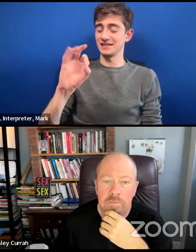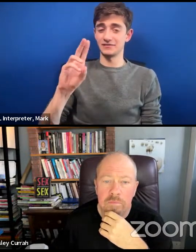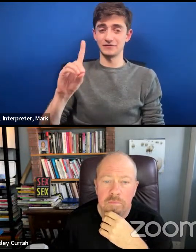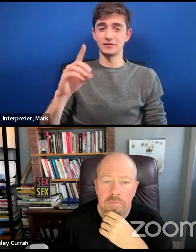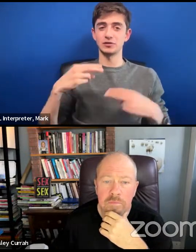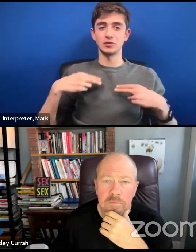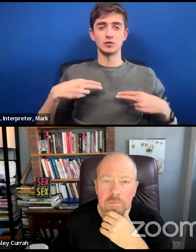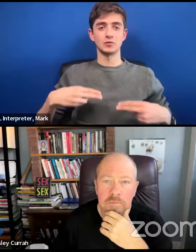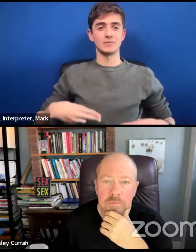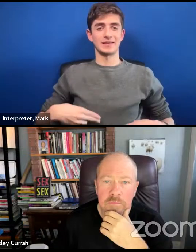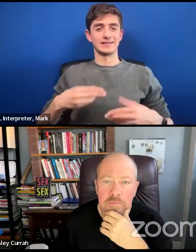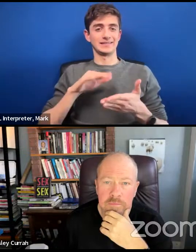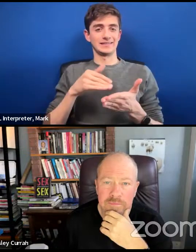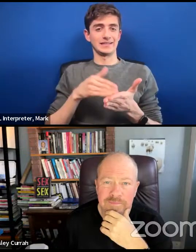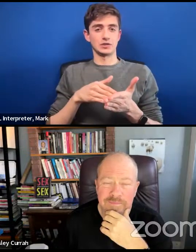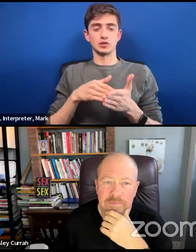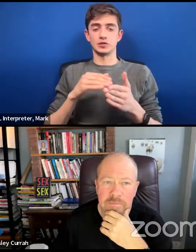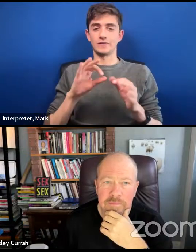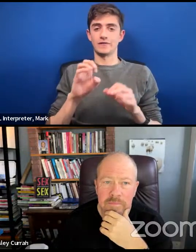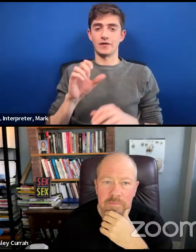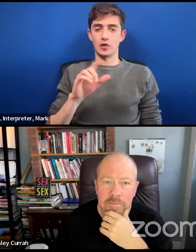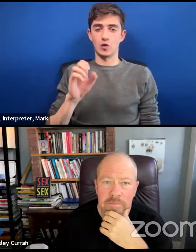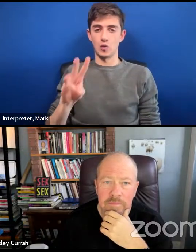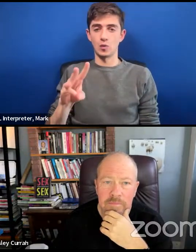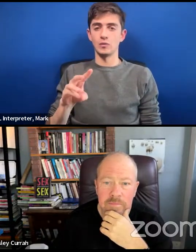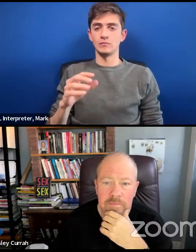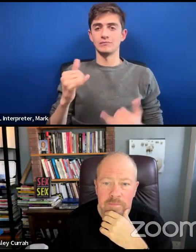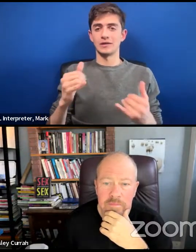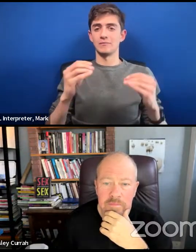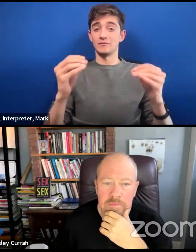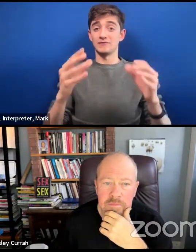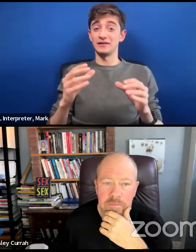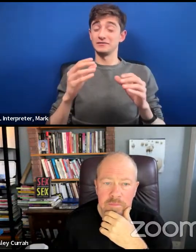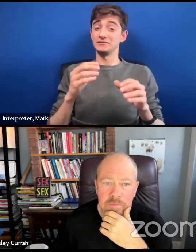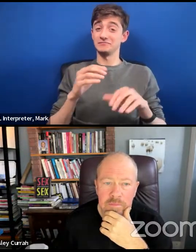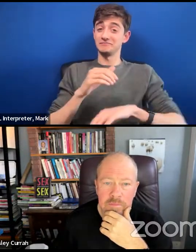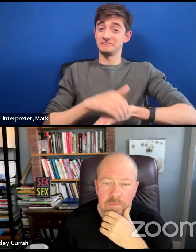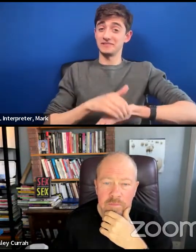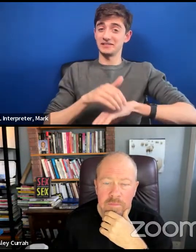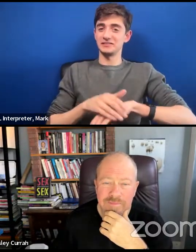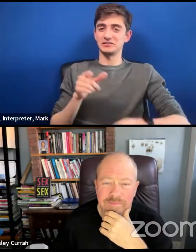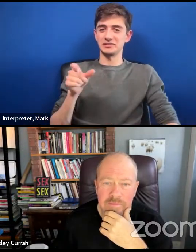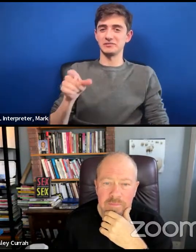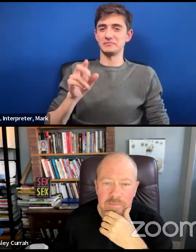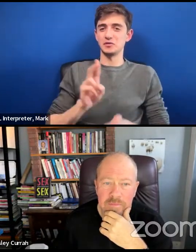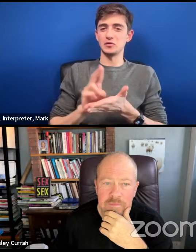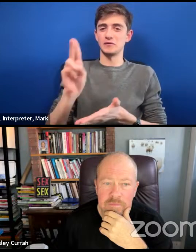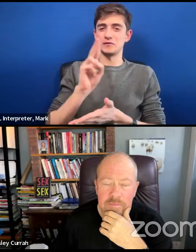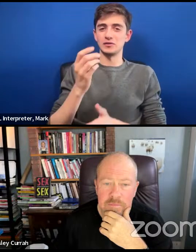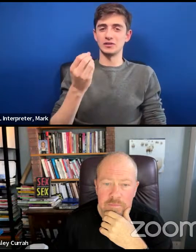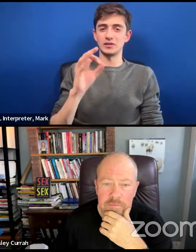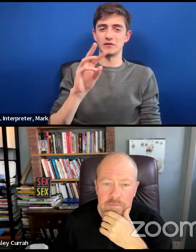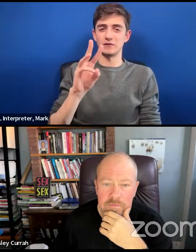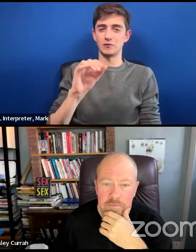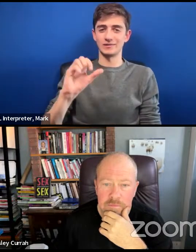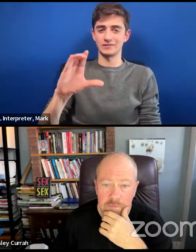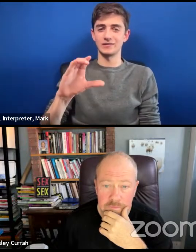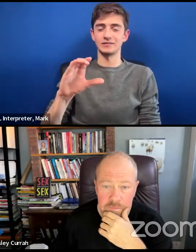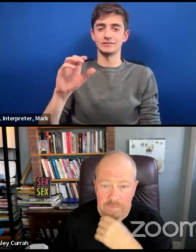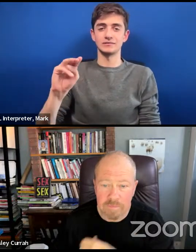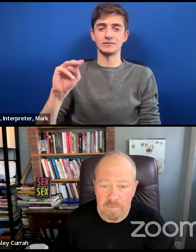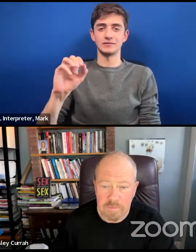Clagg's pleasure to welcome you. And it is also our pleasure to welcome Paisley Currah, professor of political science